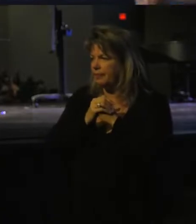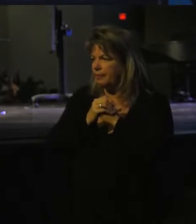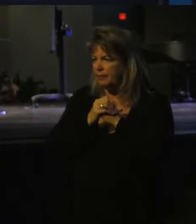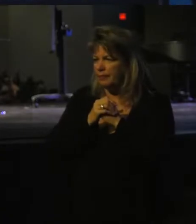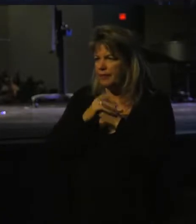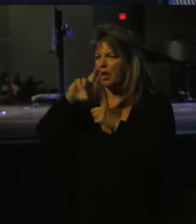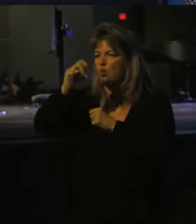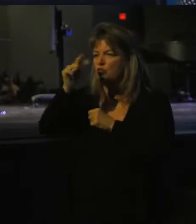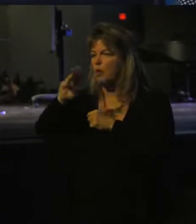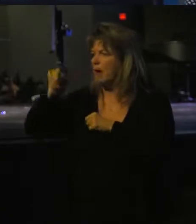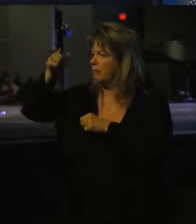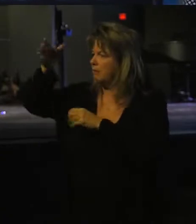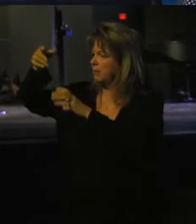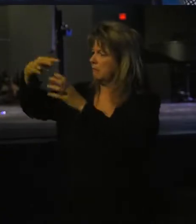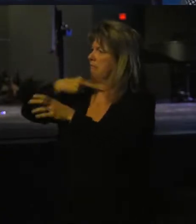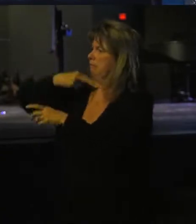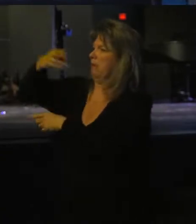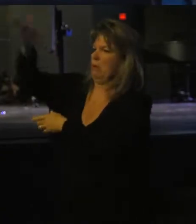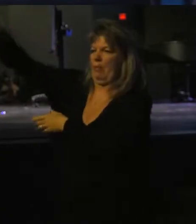There's a ram caught in a thicket.